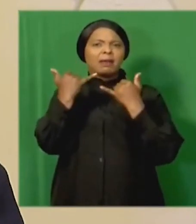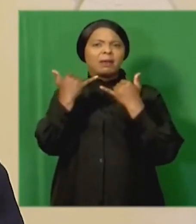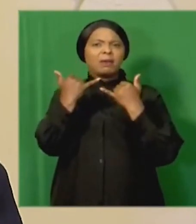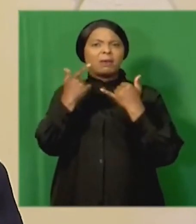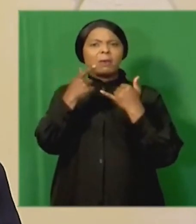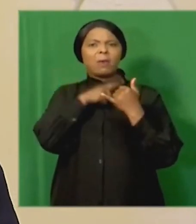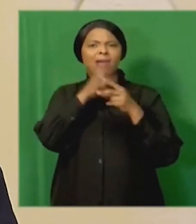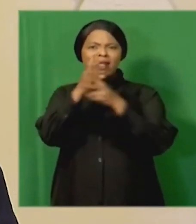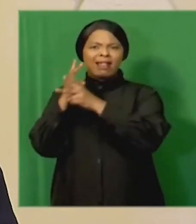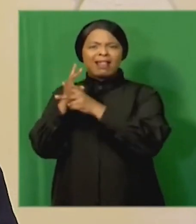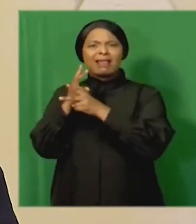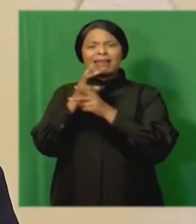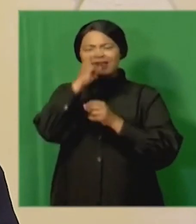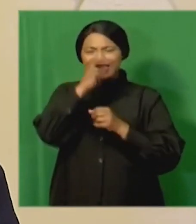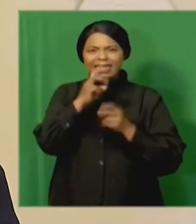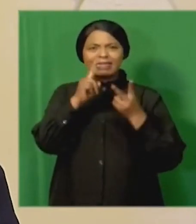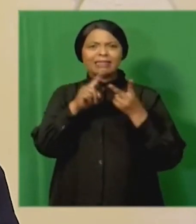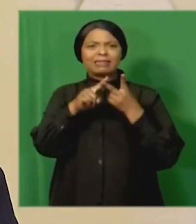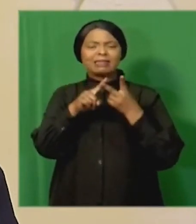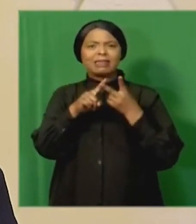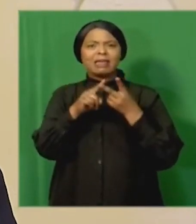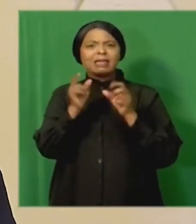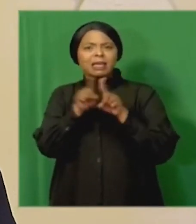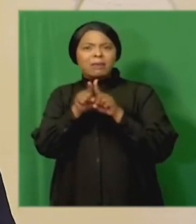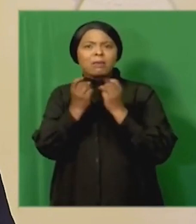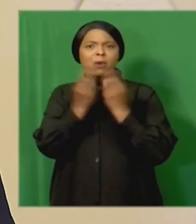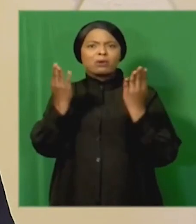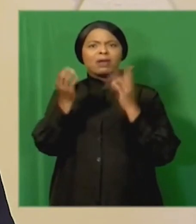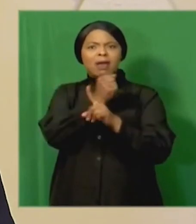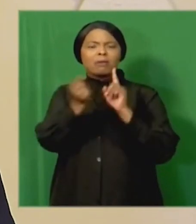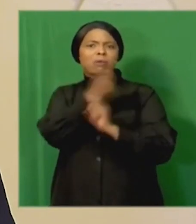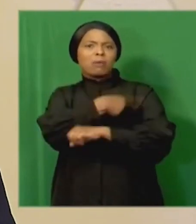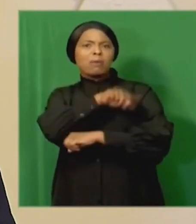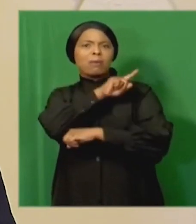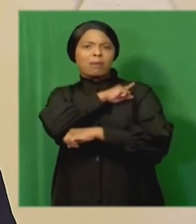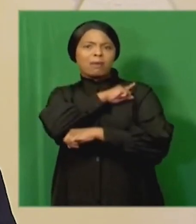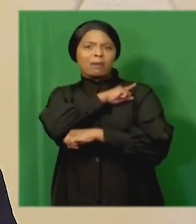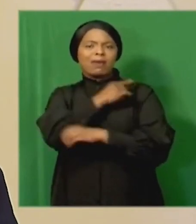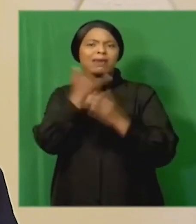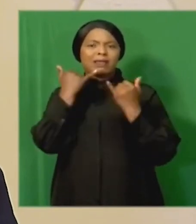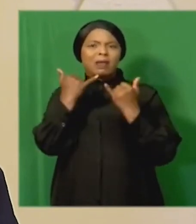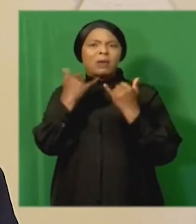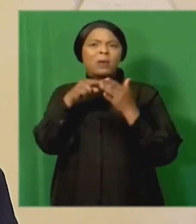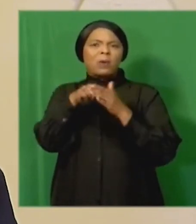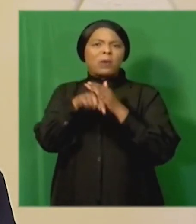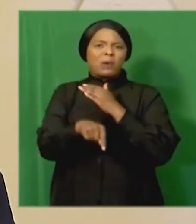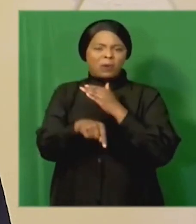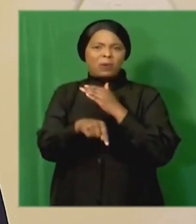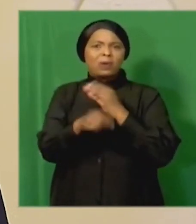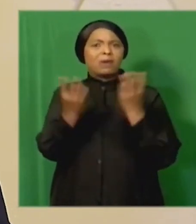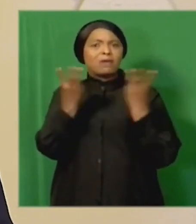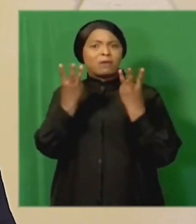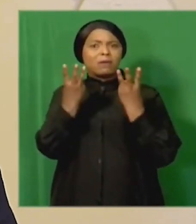greed, selfishness, and the abuse of power. Few people could have